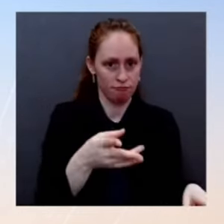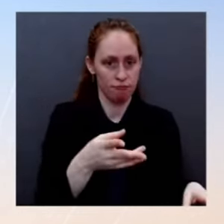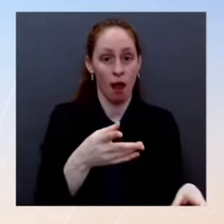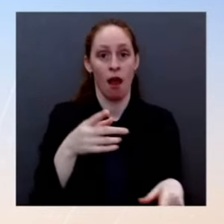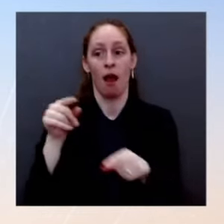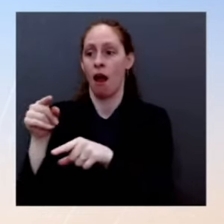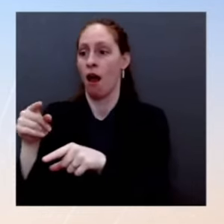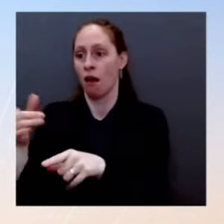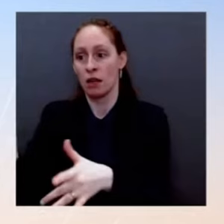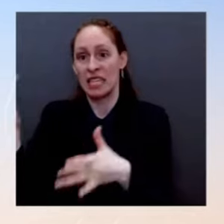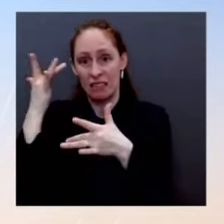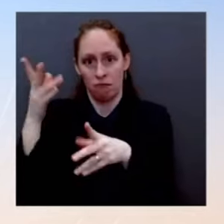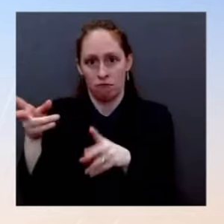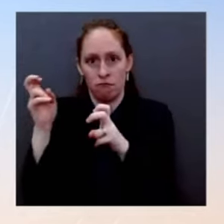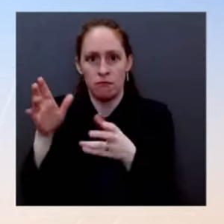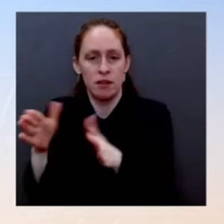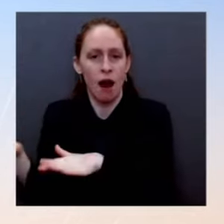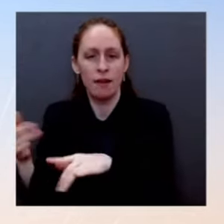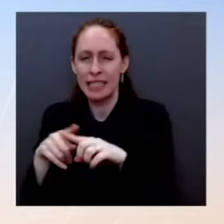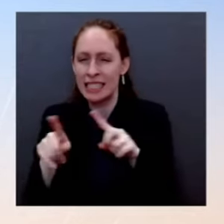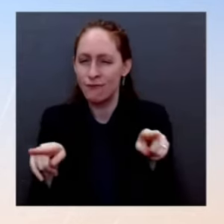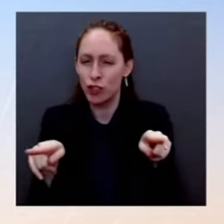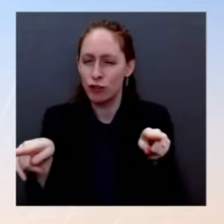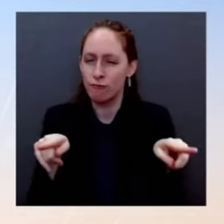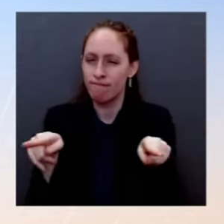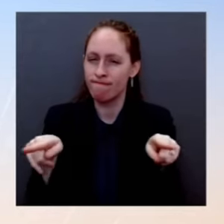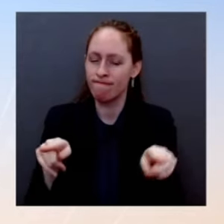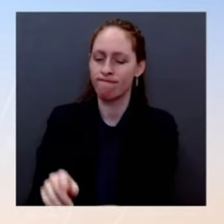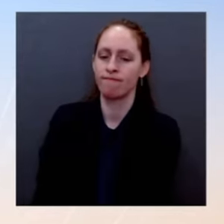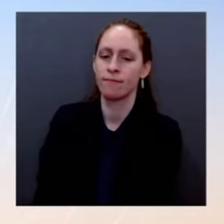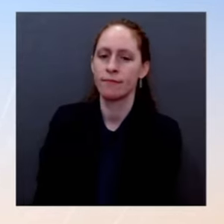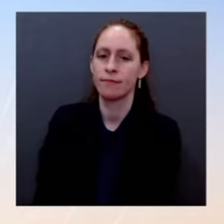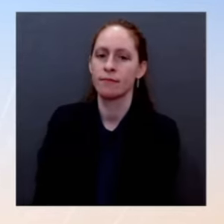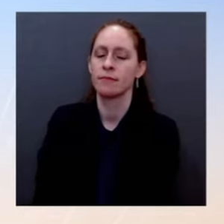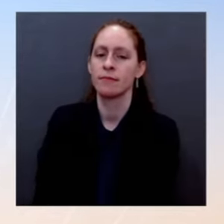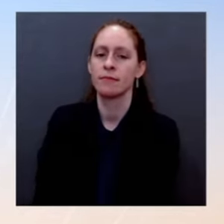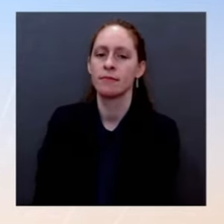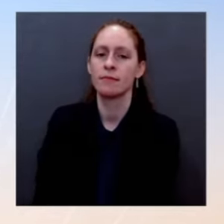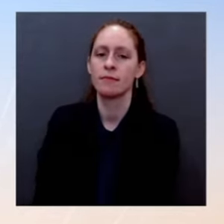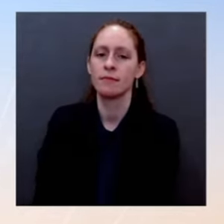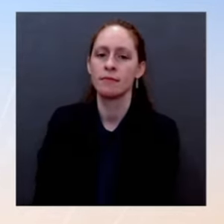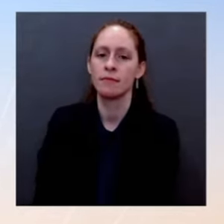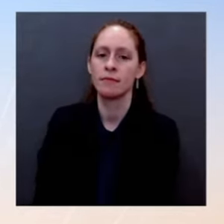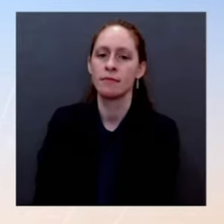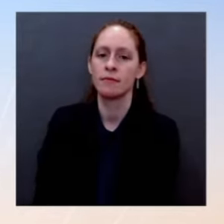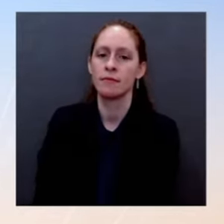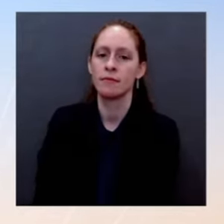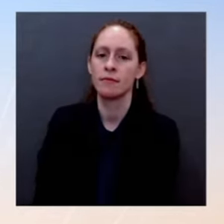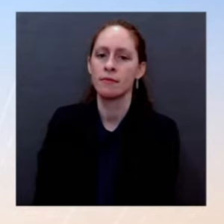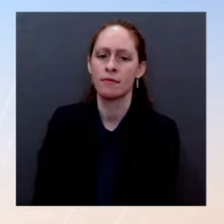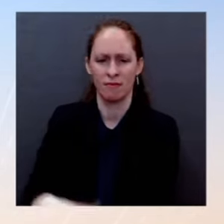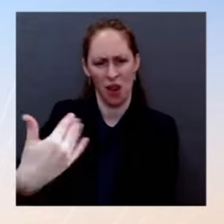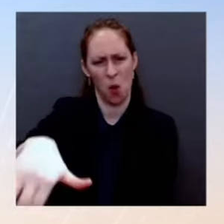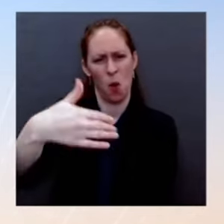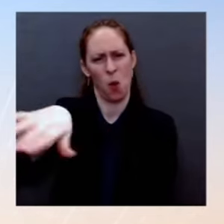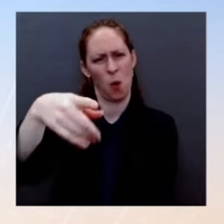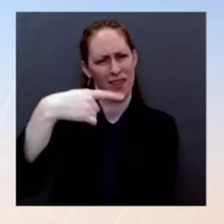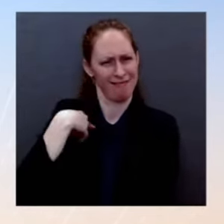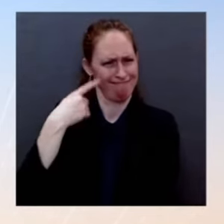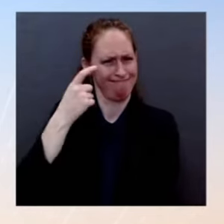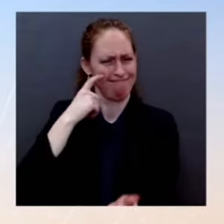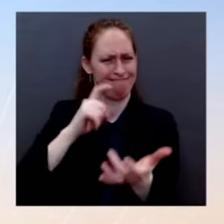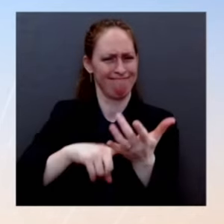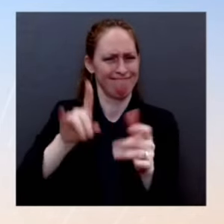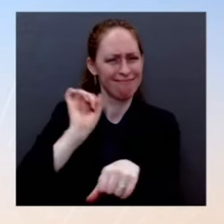COVID misinformation. So what do you guys think about COVID misinformation coming from the Supreme Court and